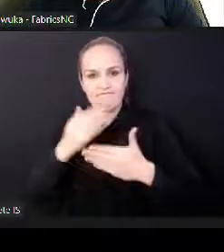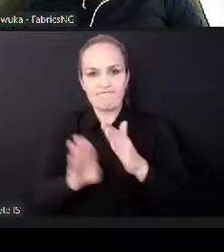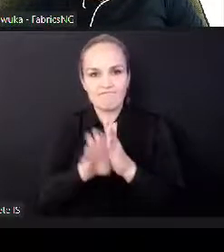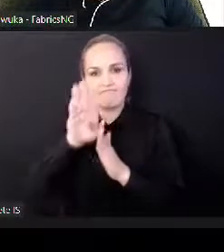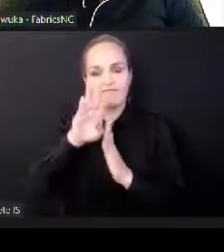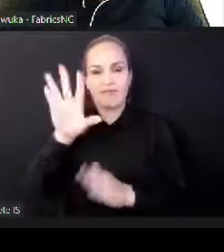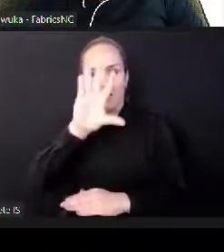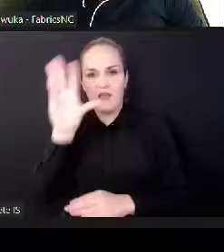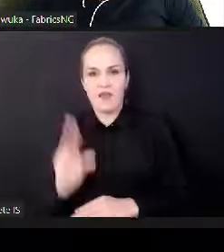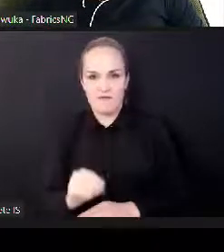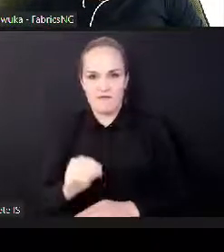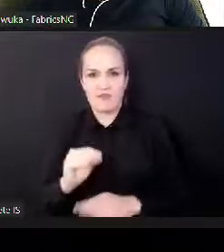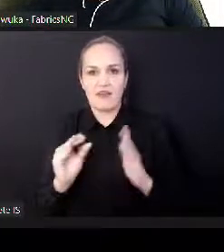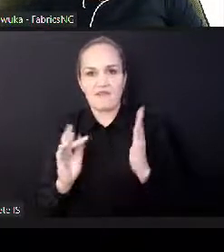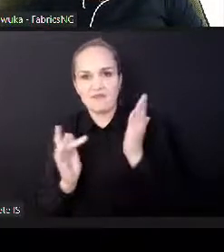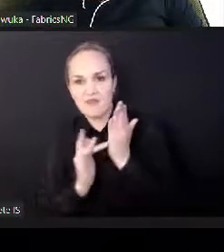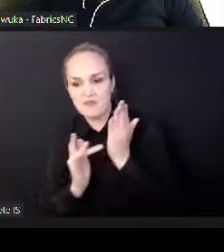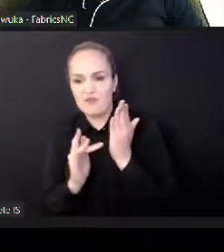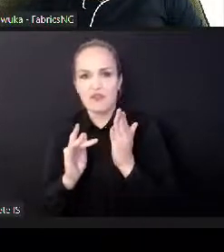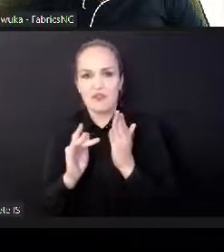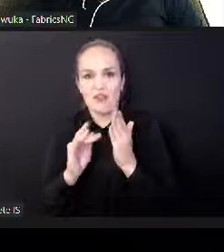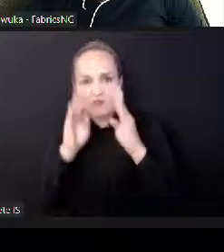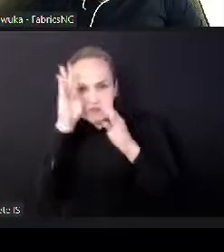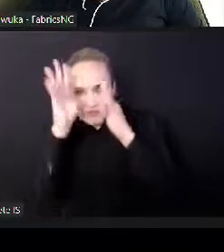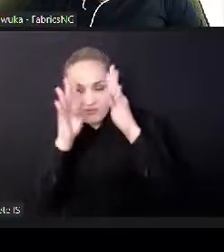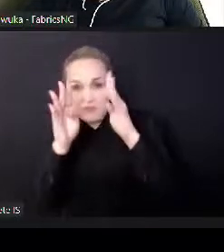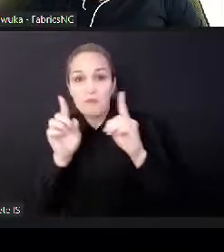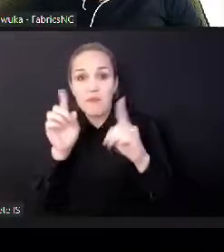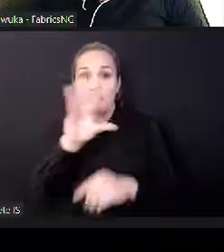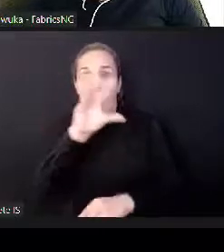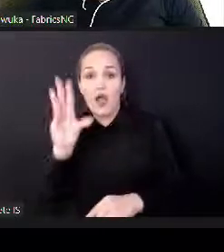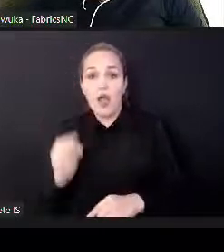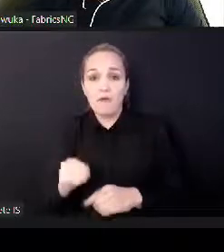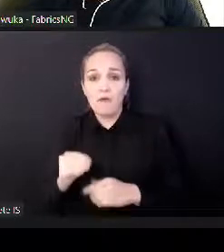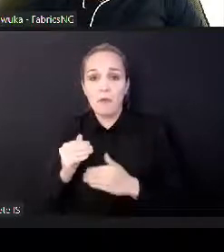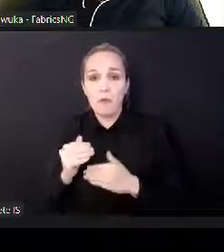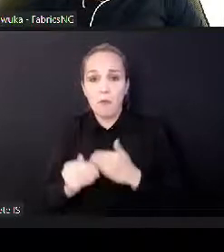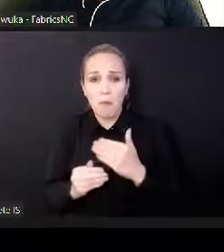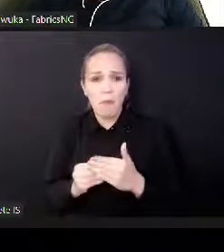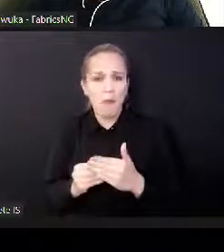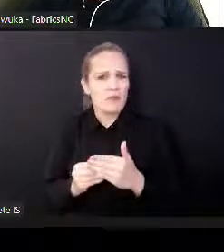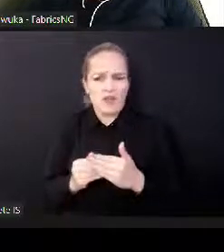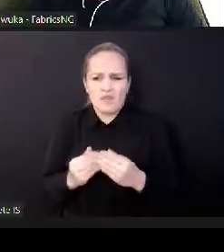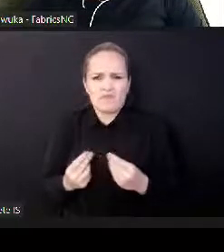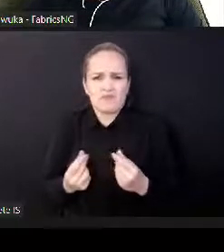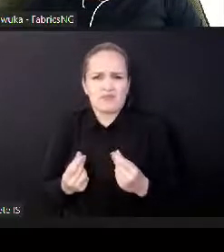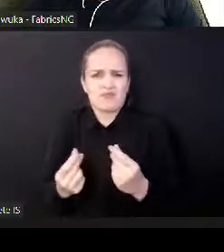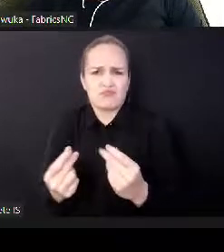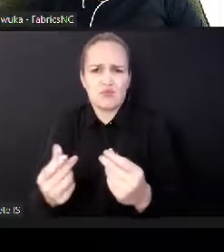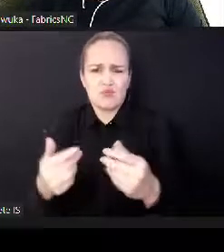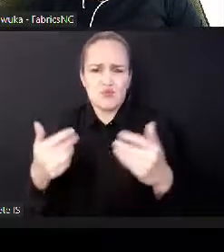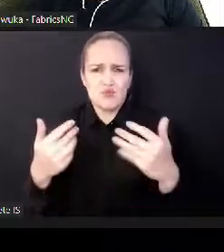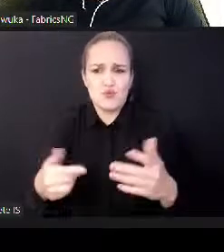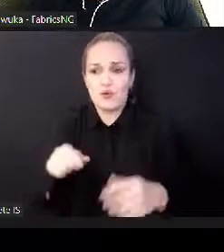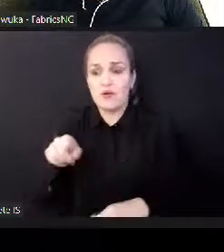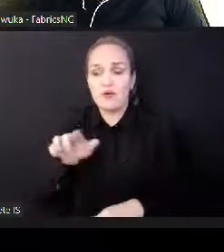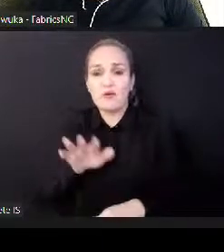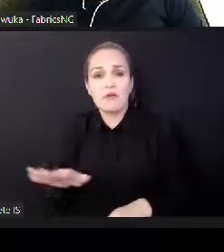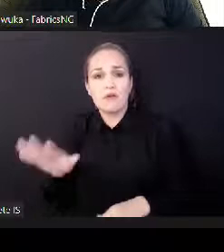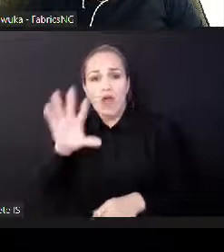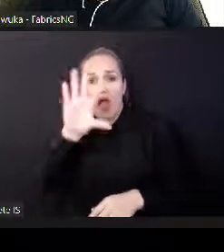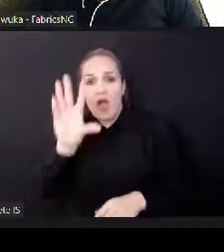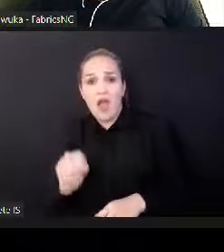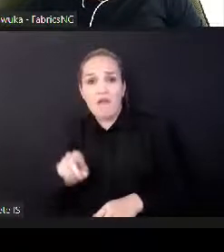19-year-olds. In the eastern side, have 650 million 19-year-olds.